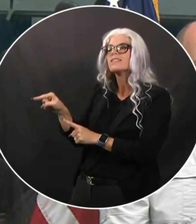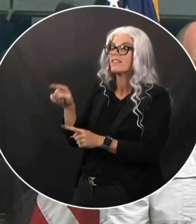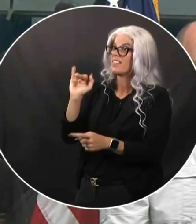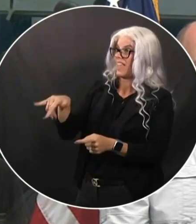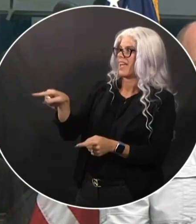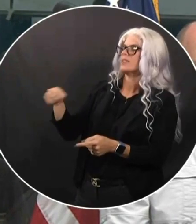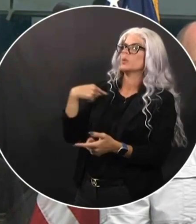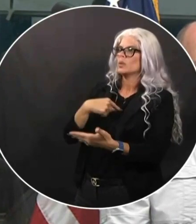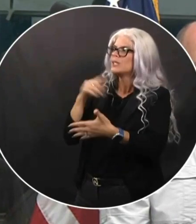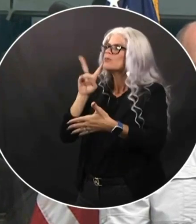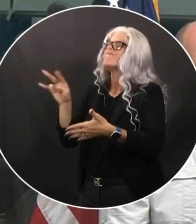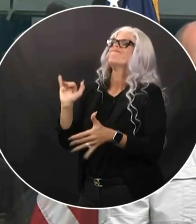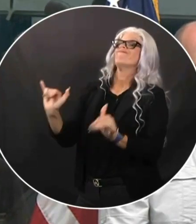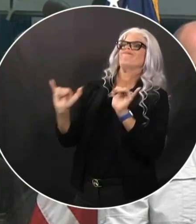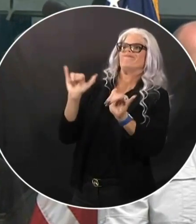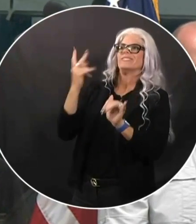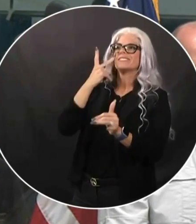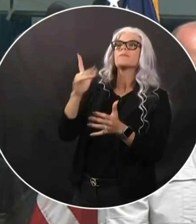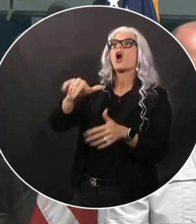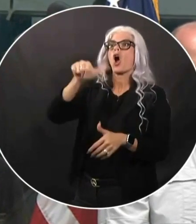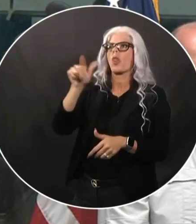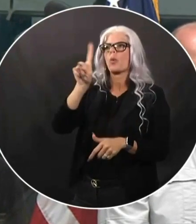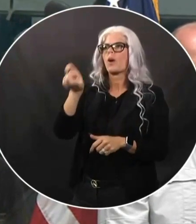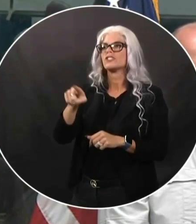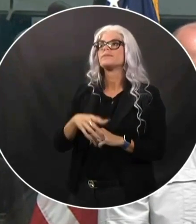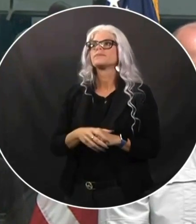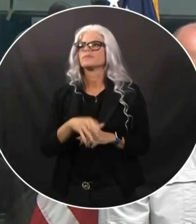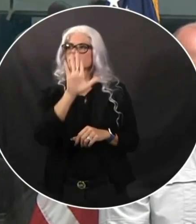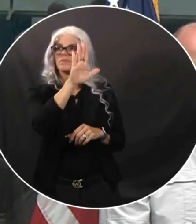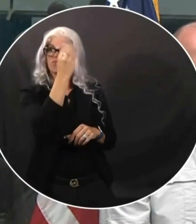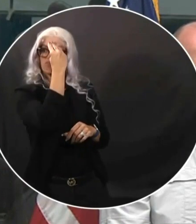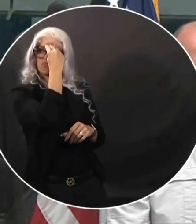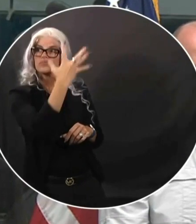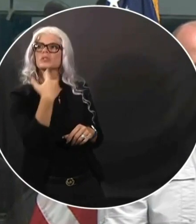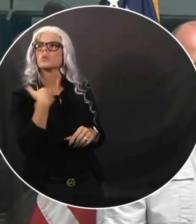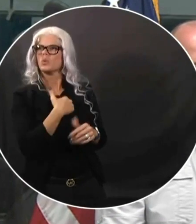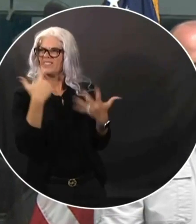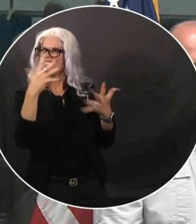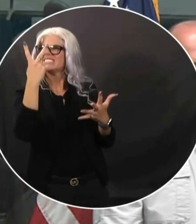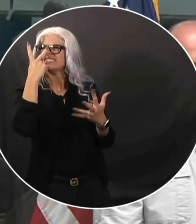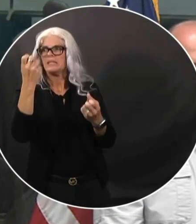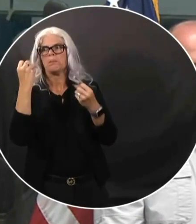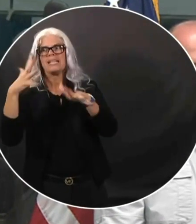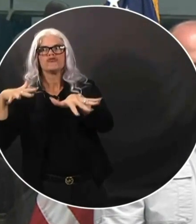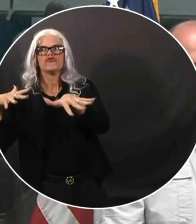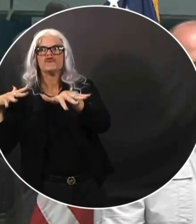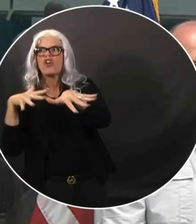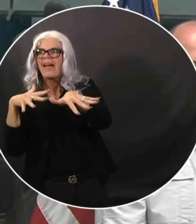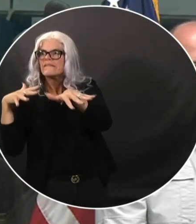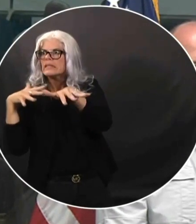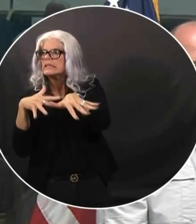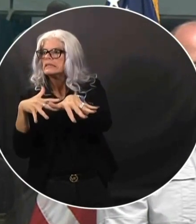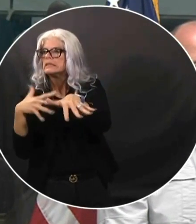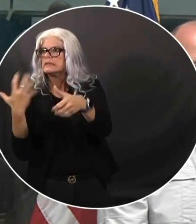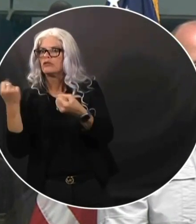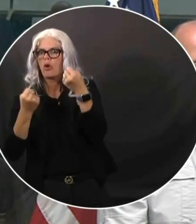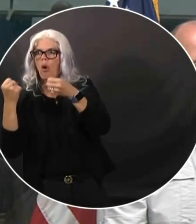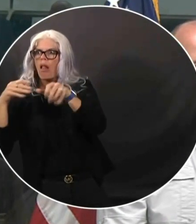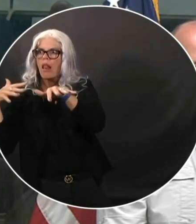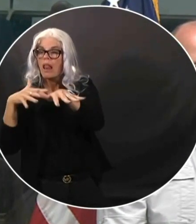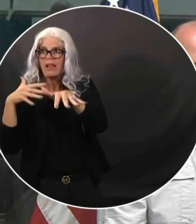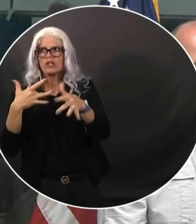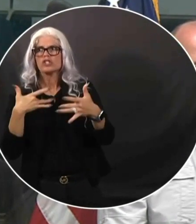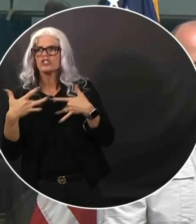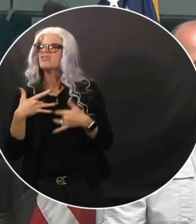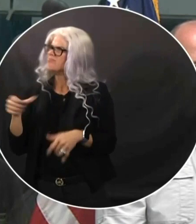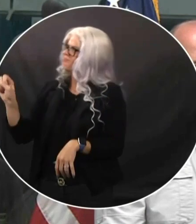past, we've seen major traffic buildup from mass evacuations. Is that a concern this time? Of course. I mean, when you